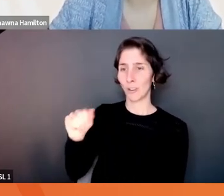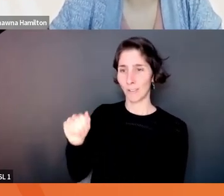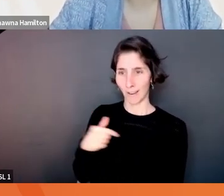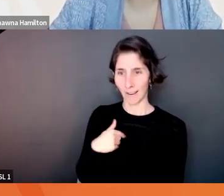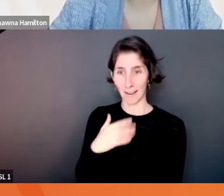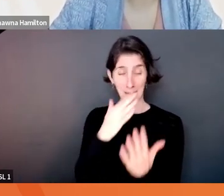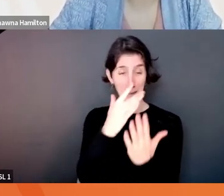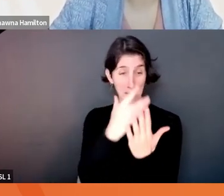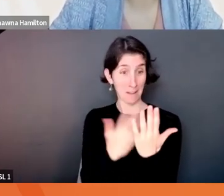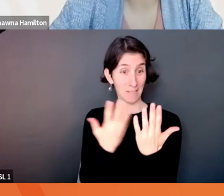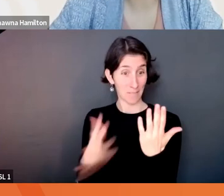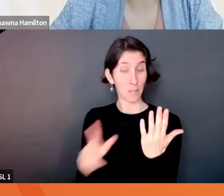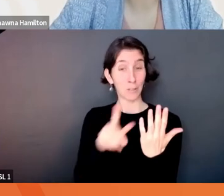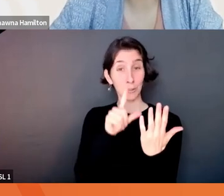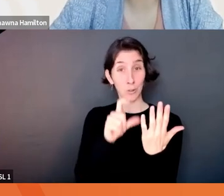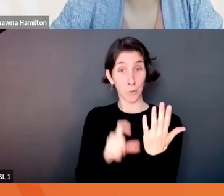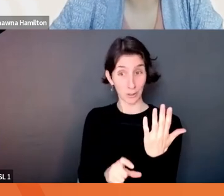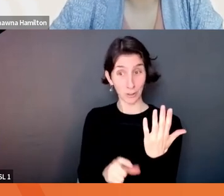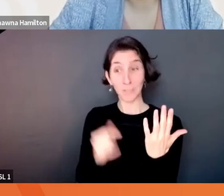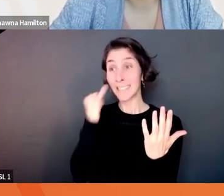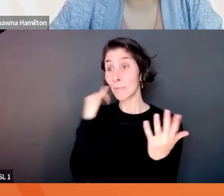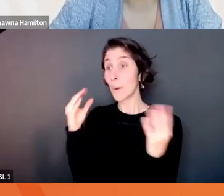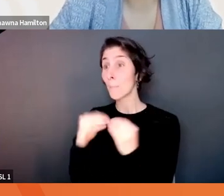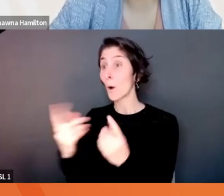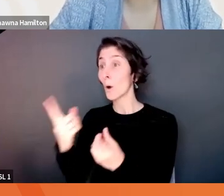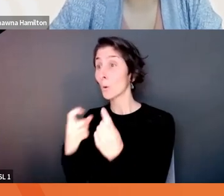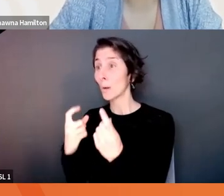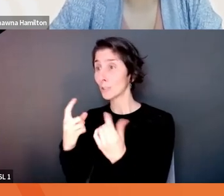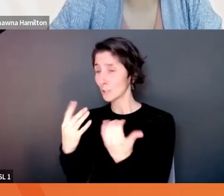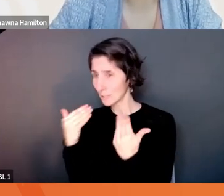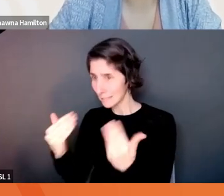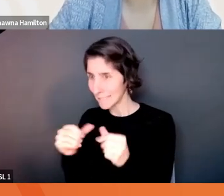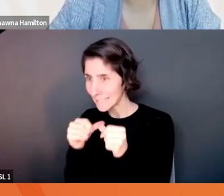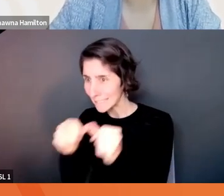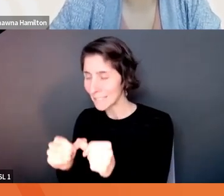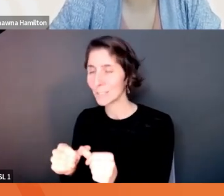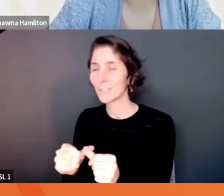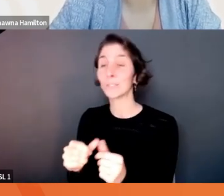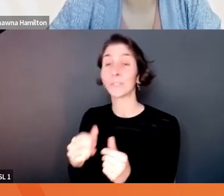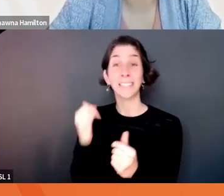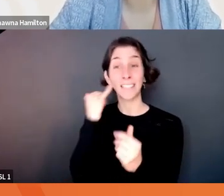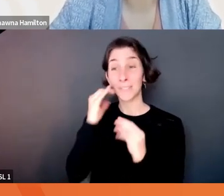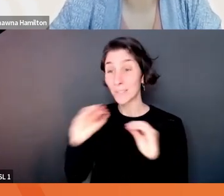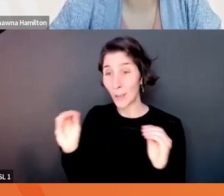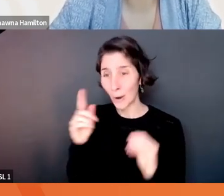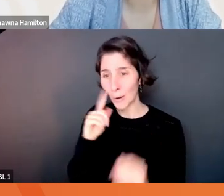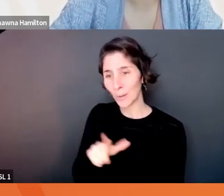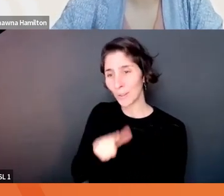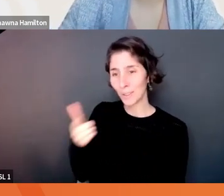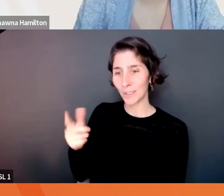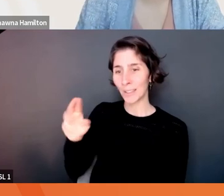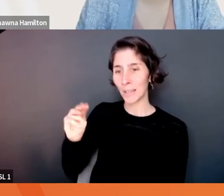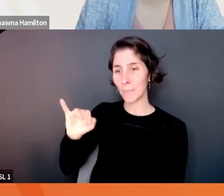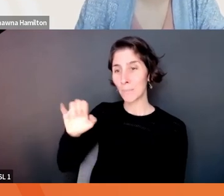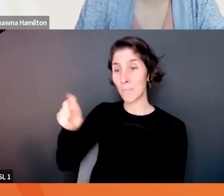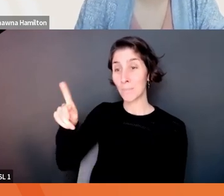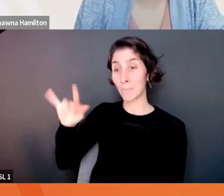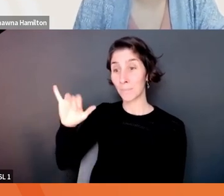typing, please keep typing and send your question in. But otherwise, I'll turn it over to Mickey to do some follow-up here.